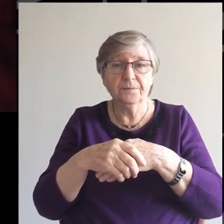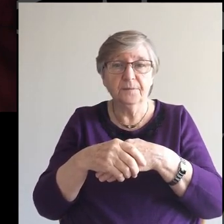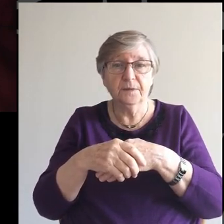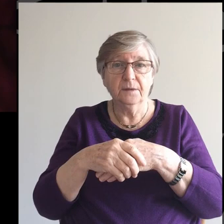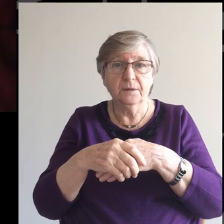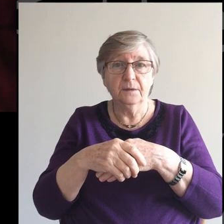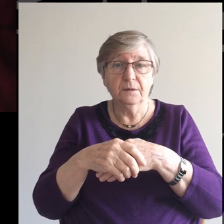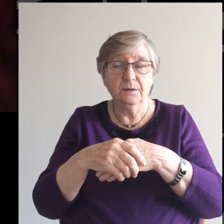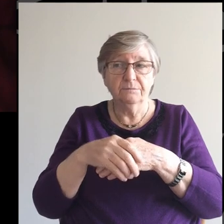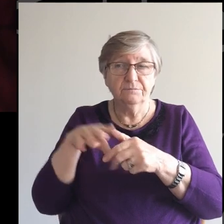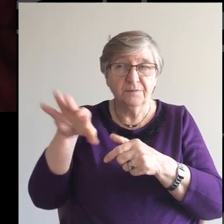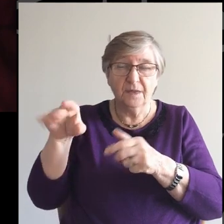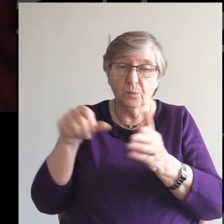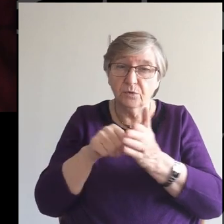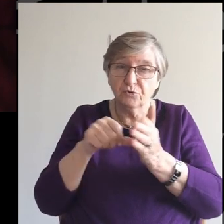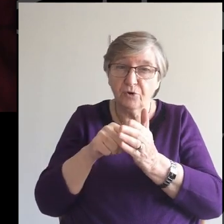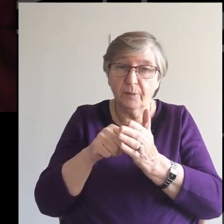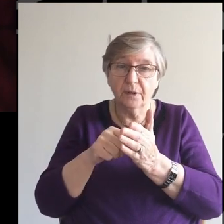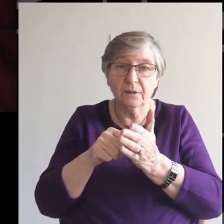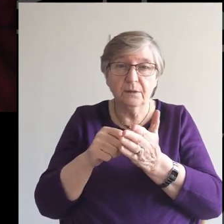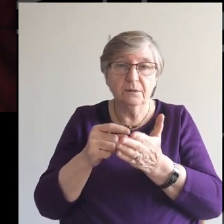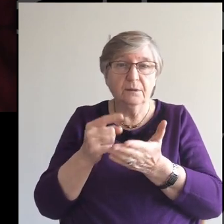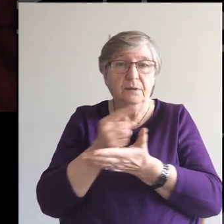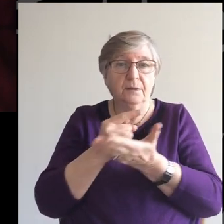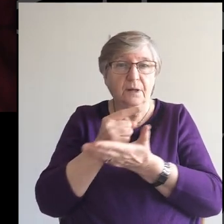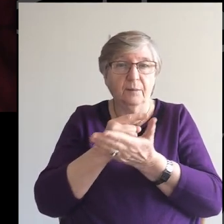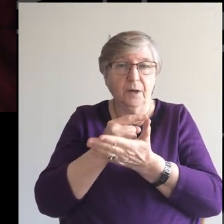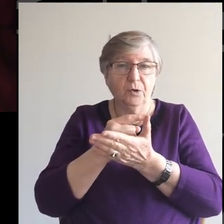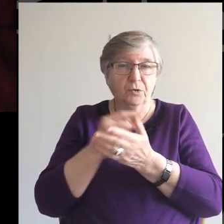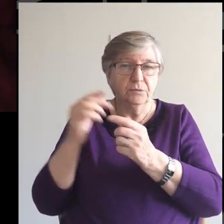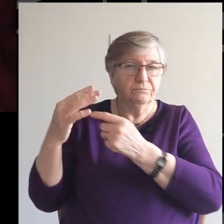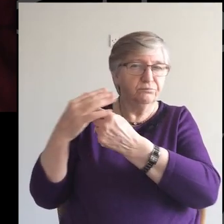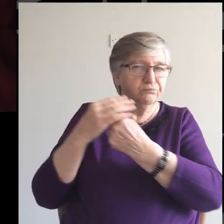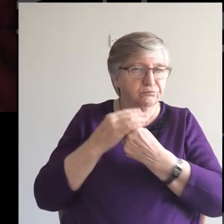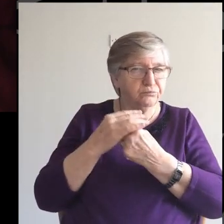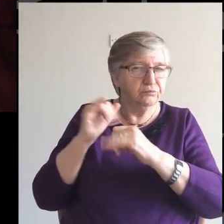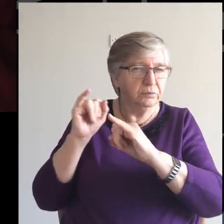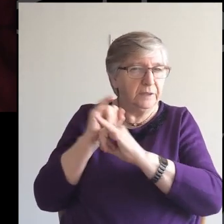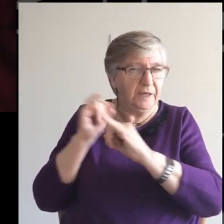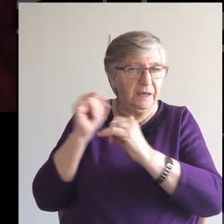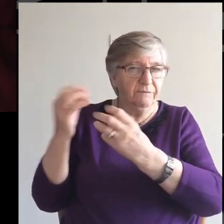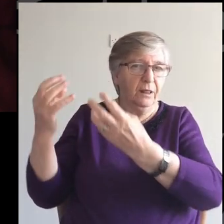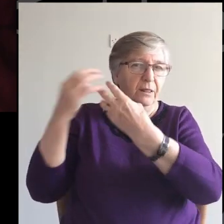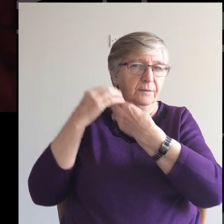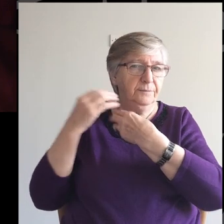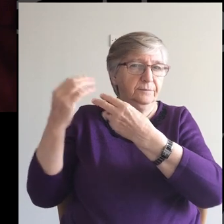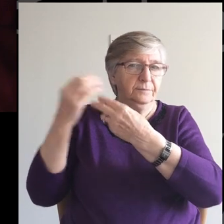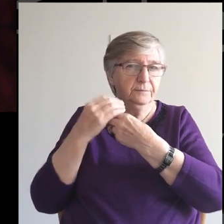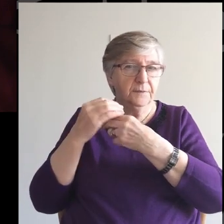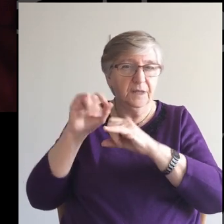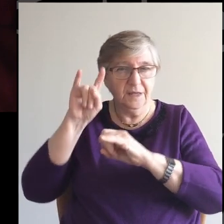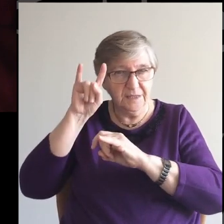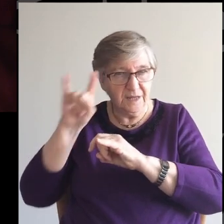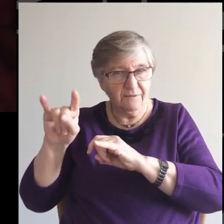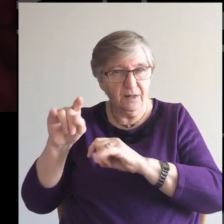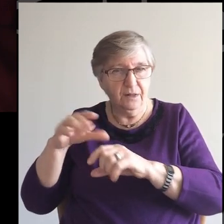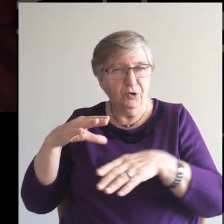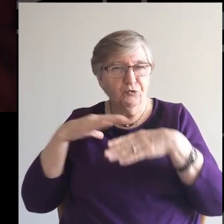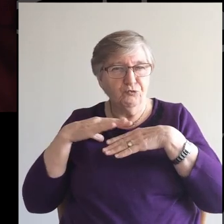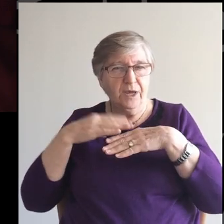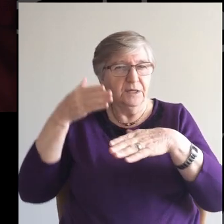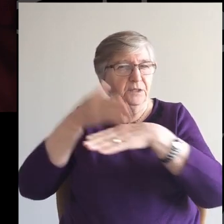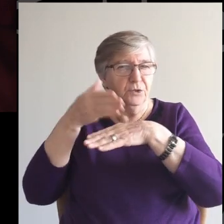There was the trouble Of The forces of evil Being piled up against them Satan ready to do his worst